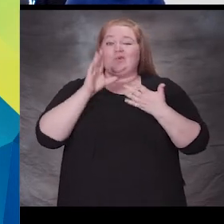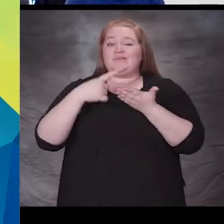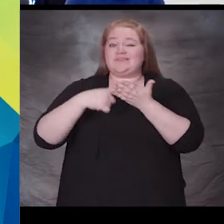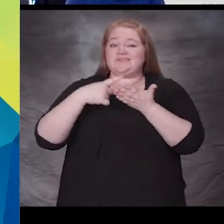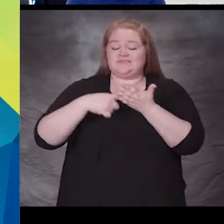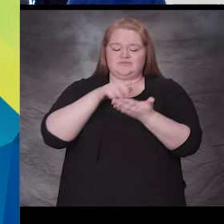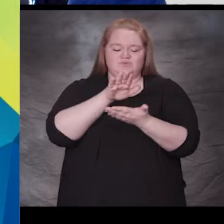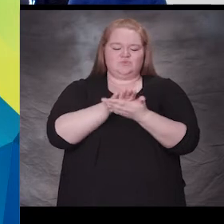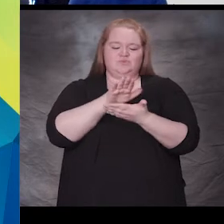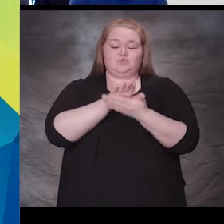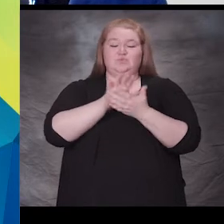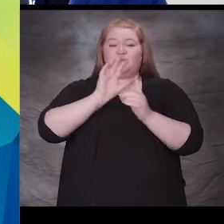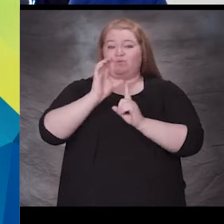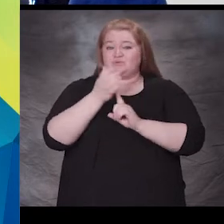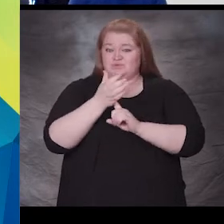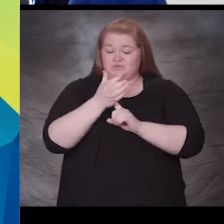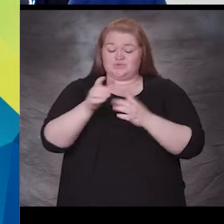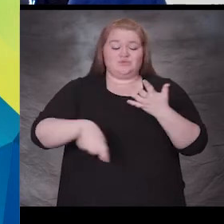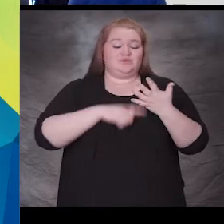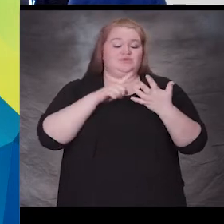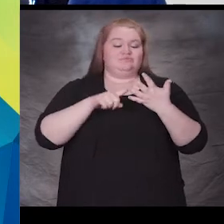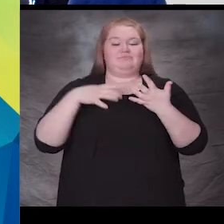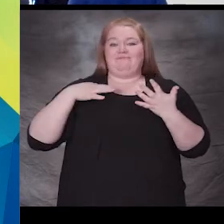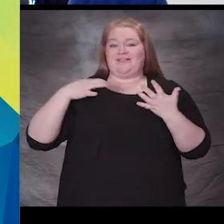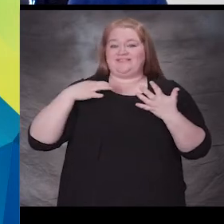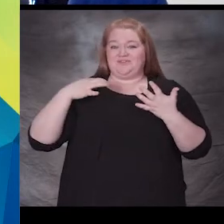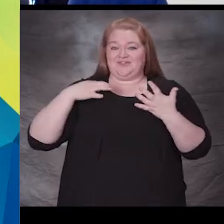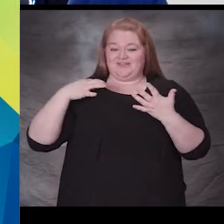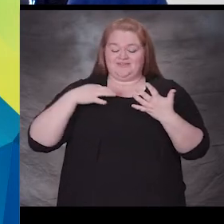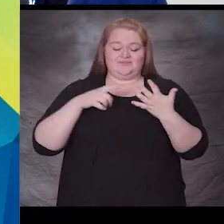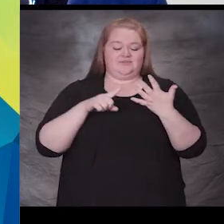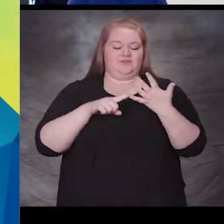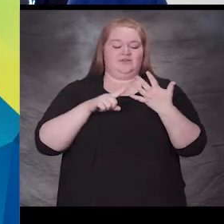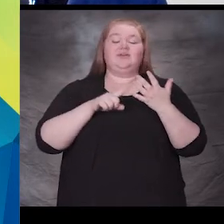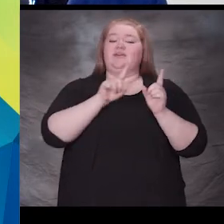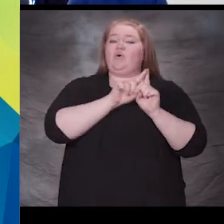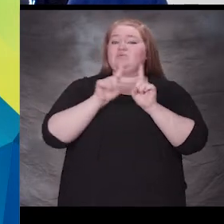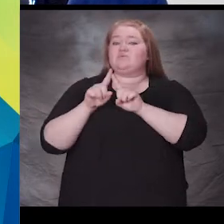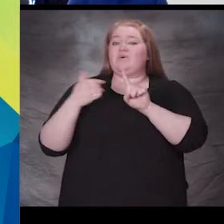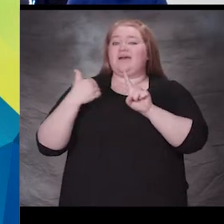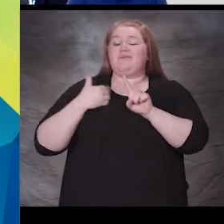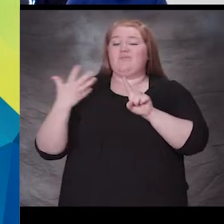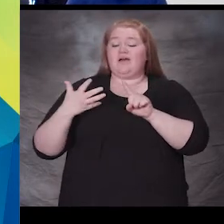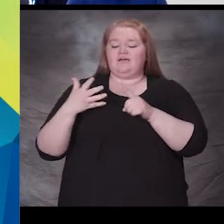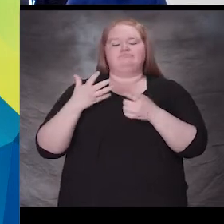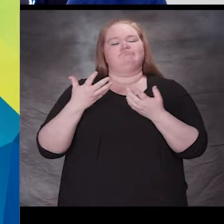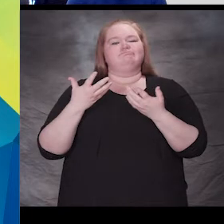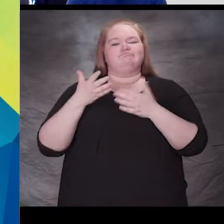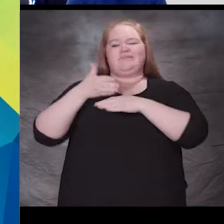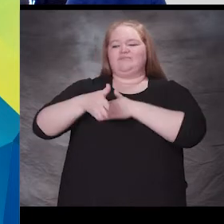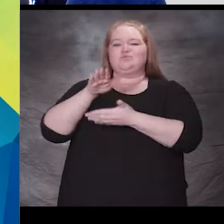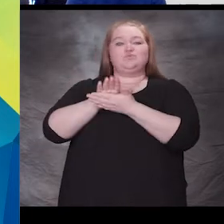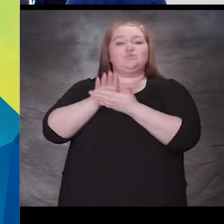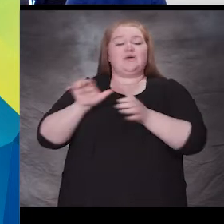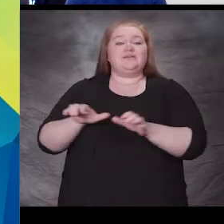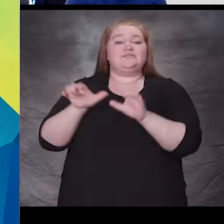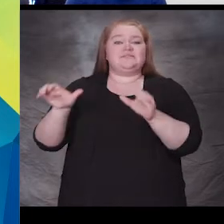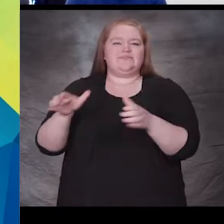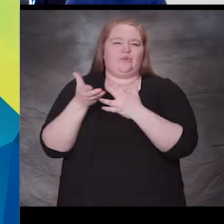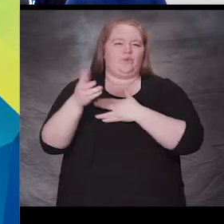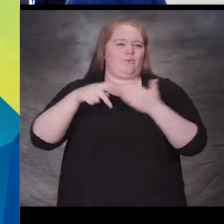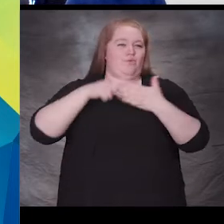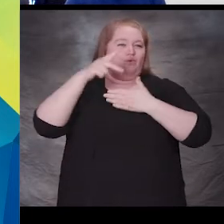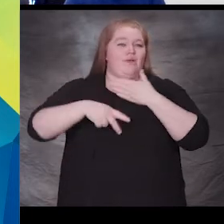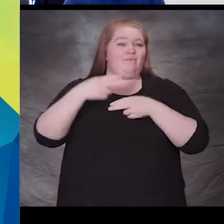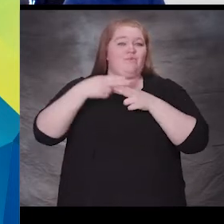culture and volunteering. And then we also have after school activities through Beyond the Bell that